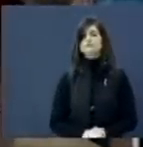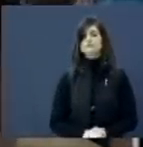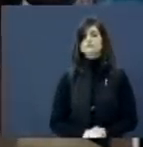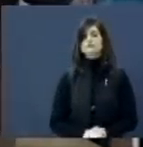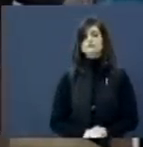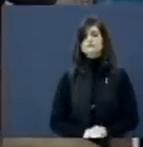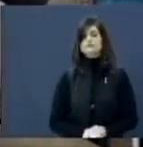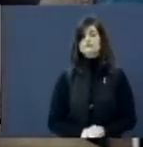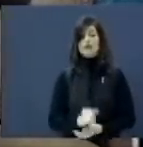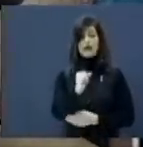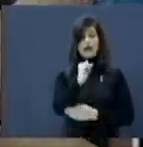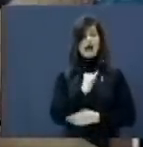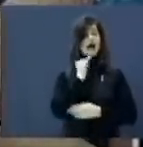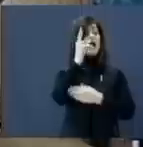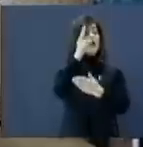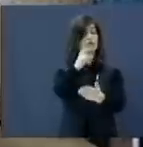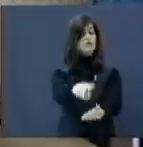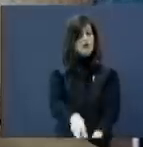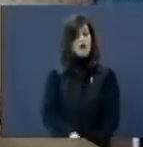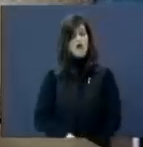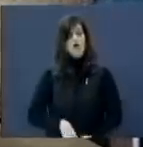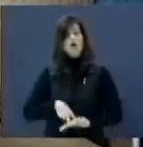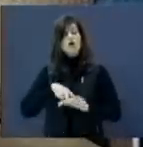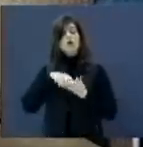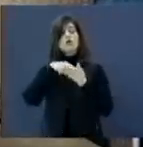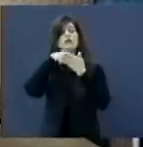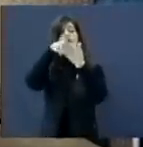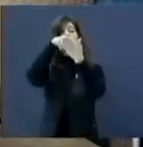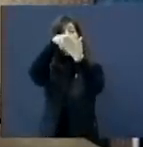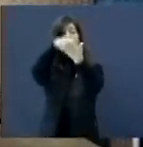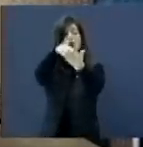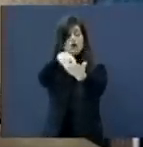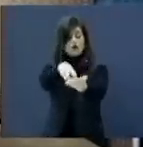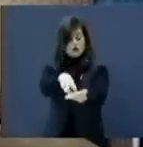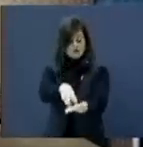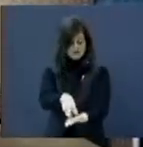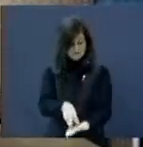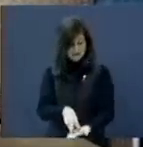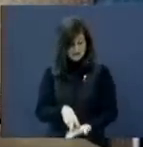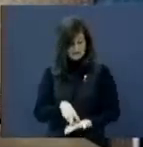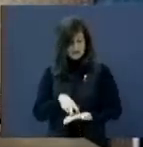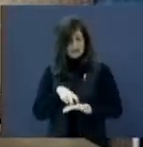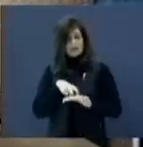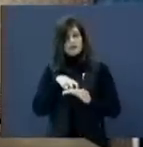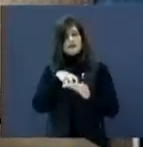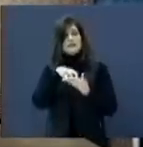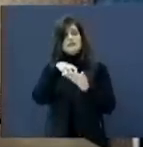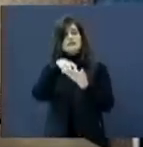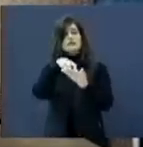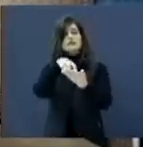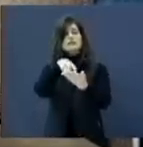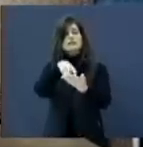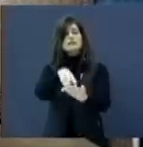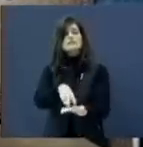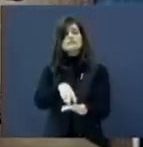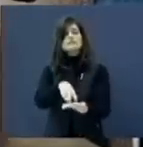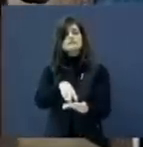The have fallen On On my knees